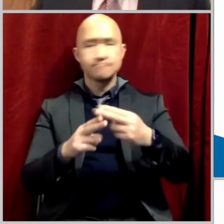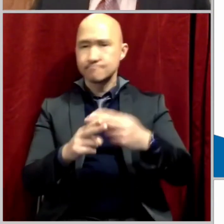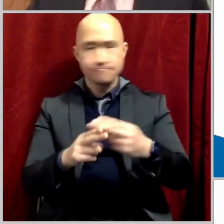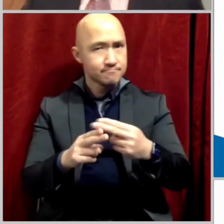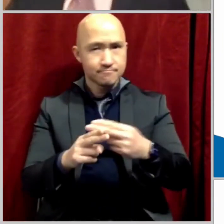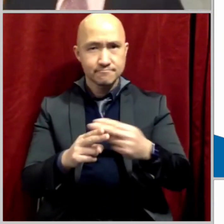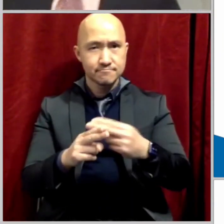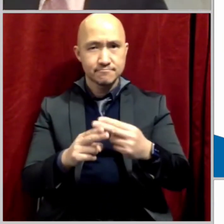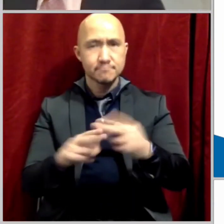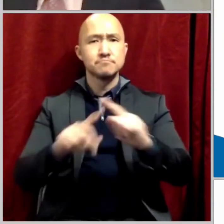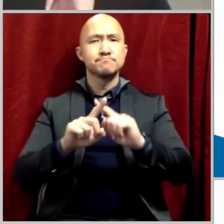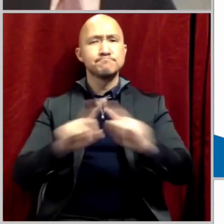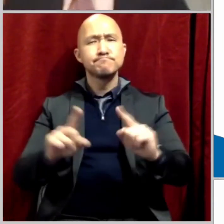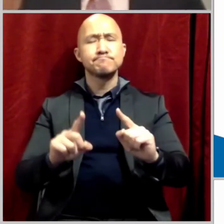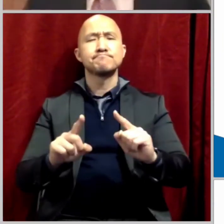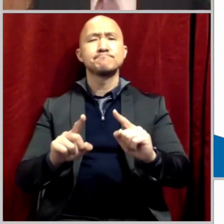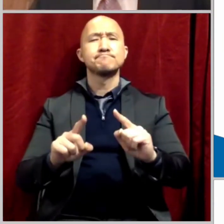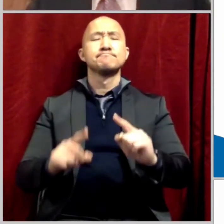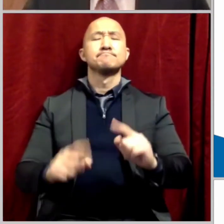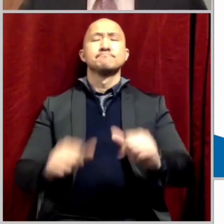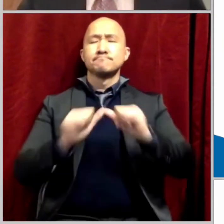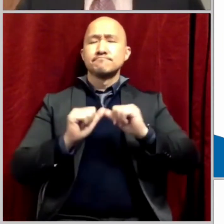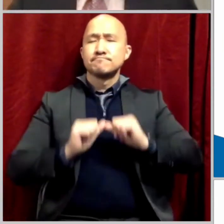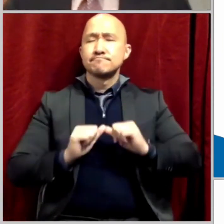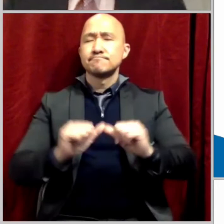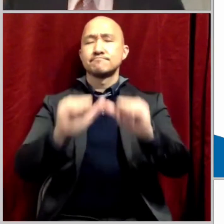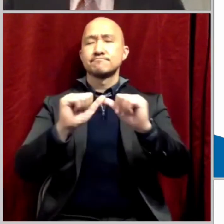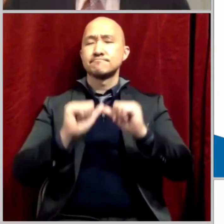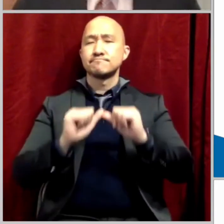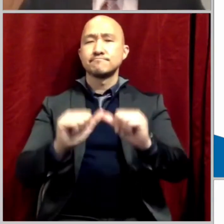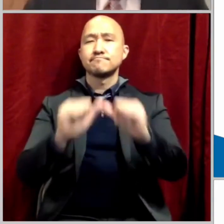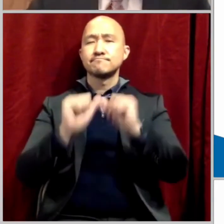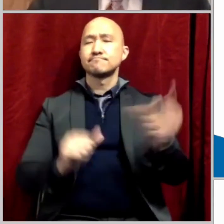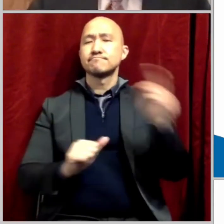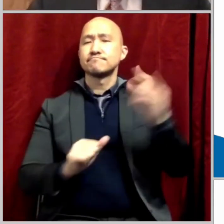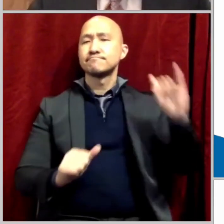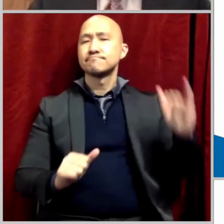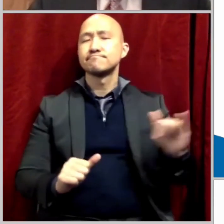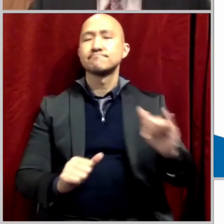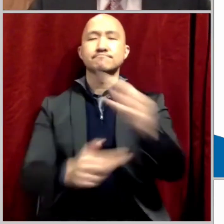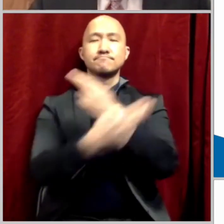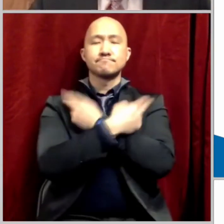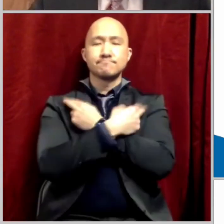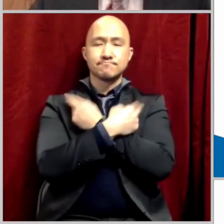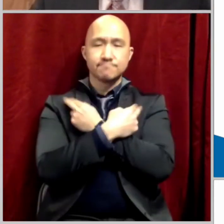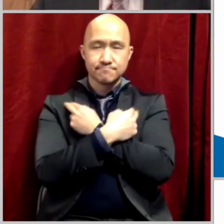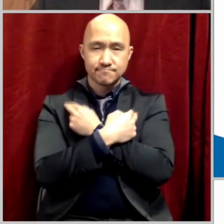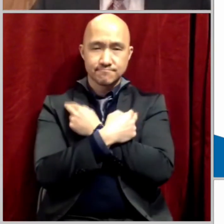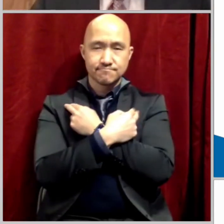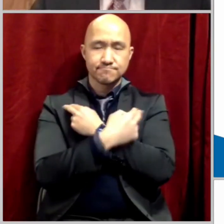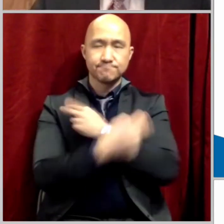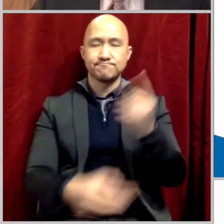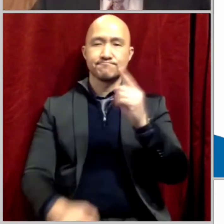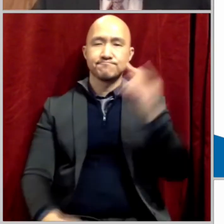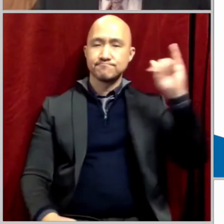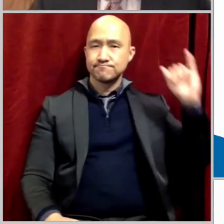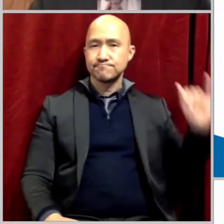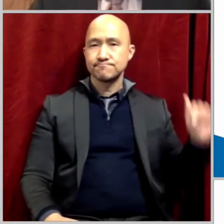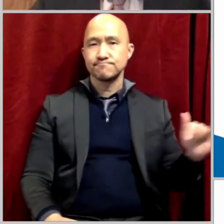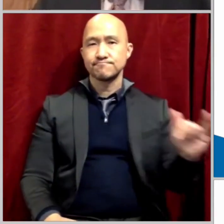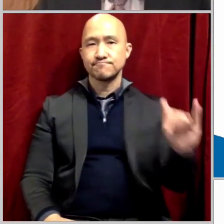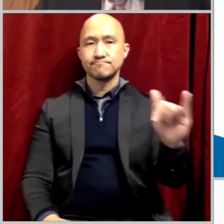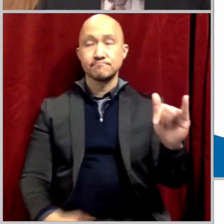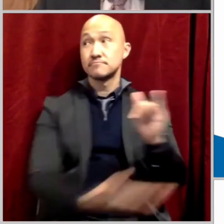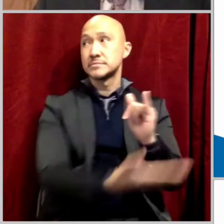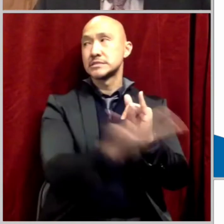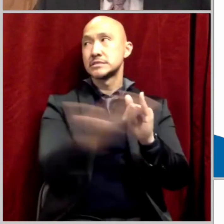wake up, you're fresh, but a few hours later, you're tired again. That's not the type of rest that he's offering us here. All of us were weary and worn